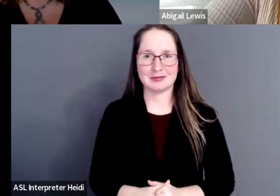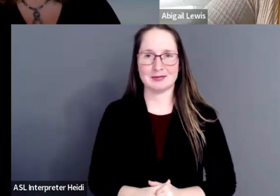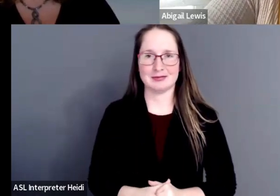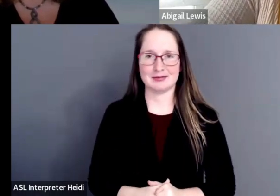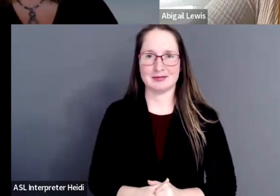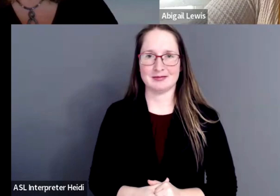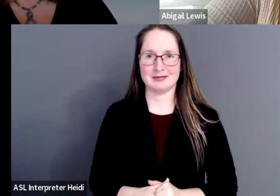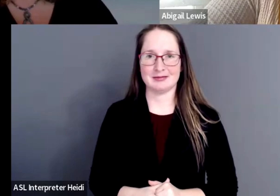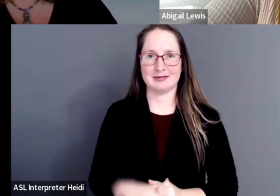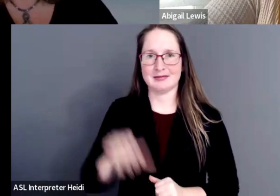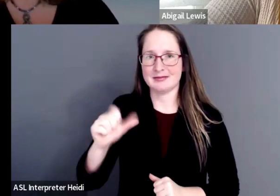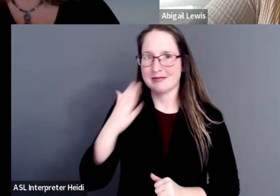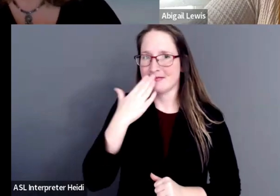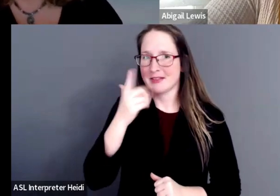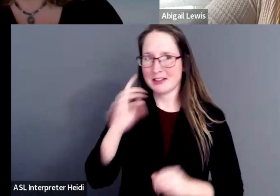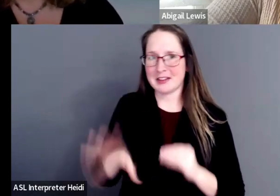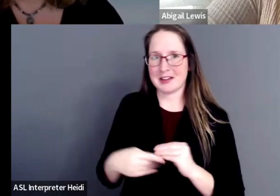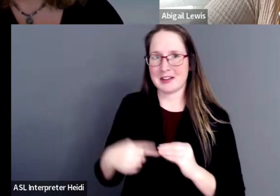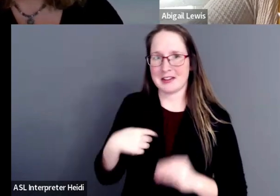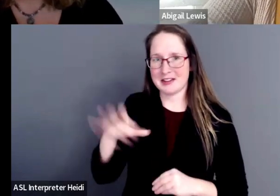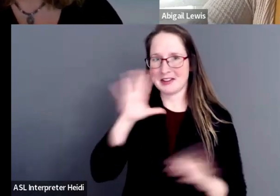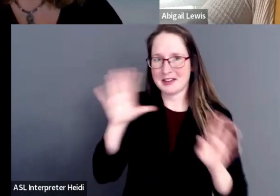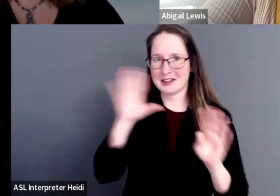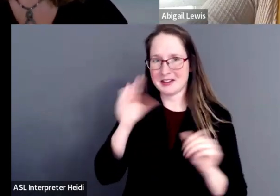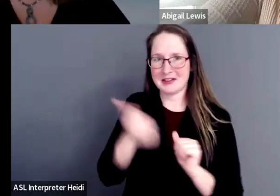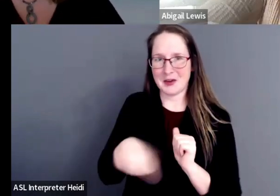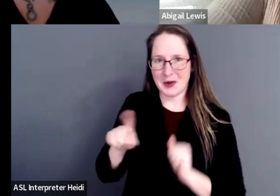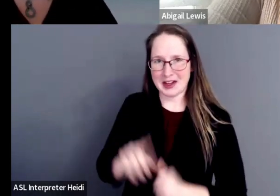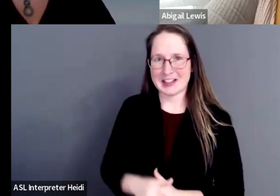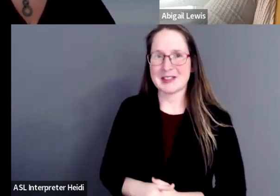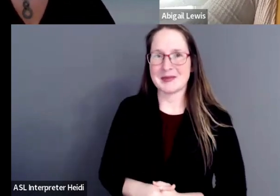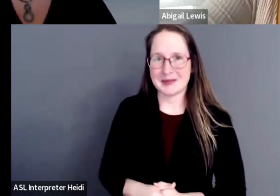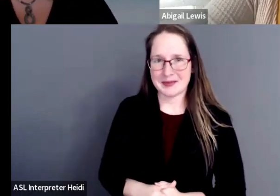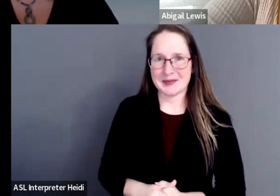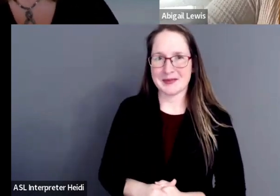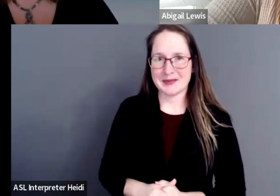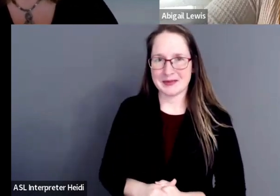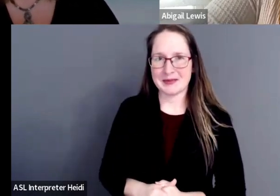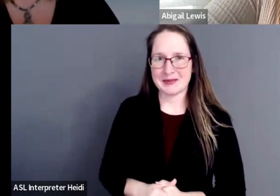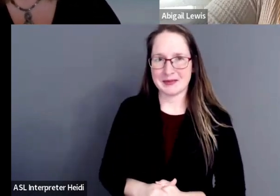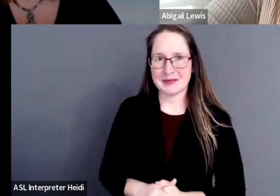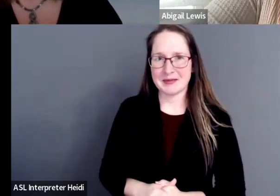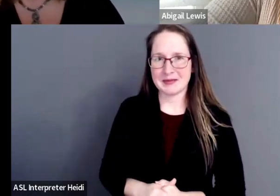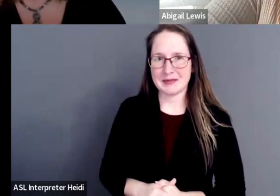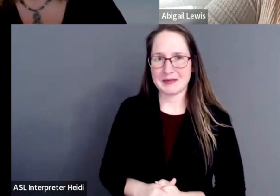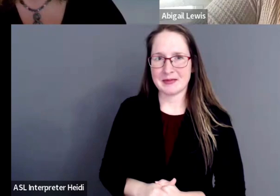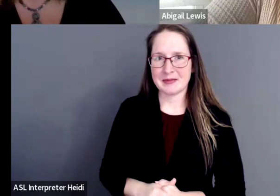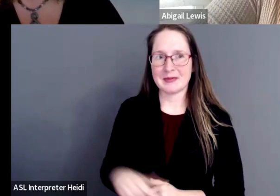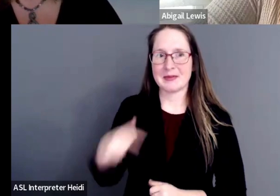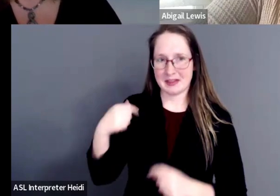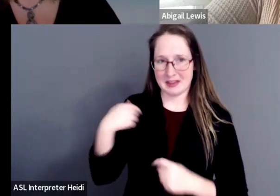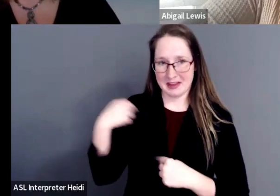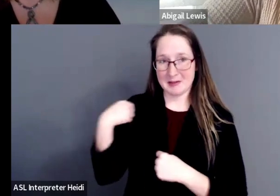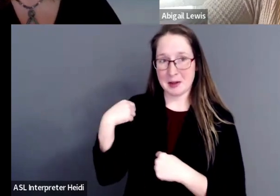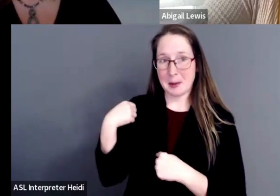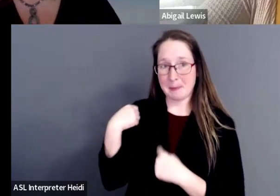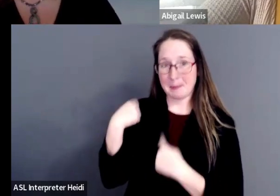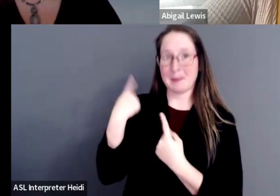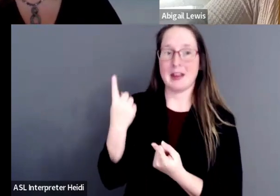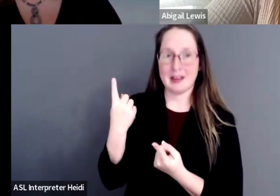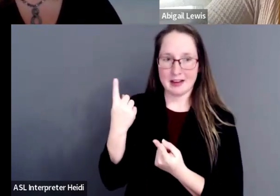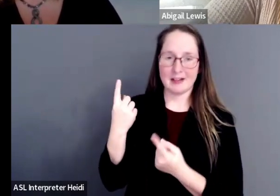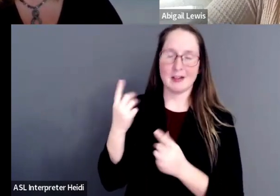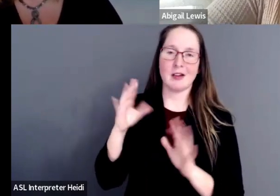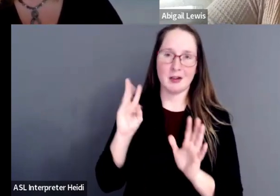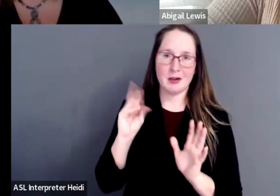Okay, thank you for having me. Hello, everybody. So I have been, well, first